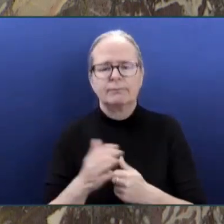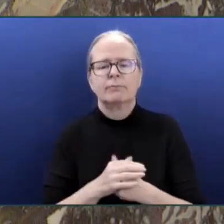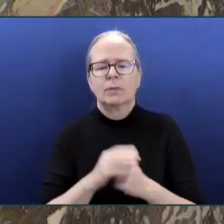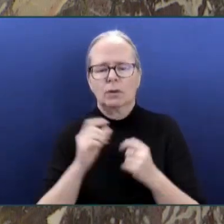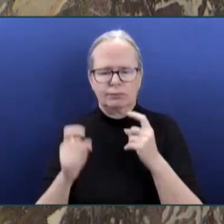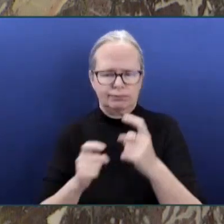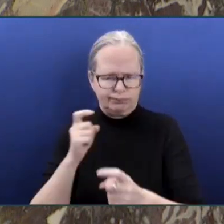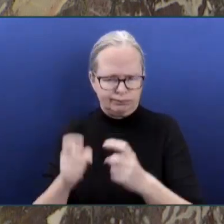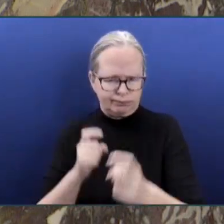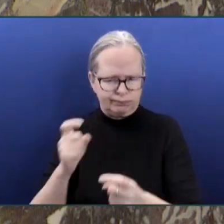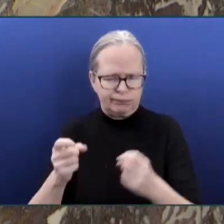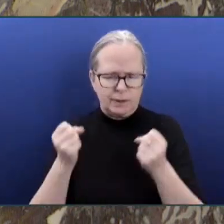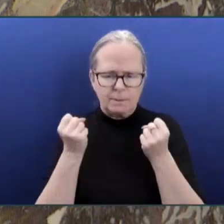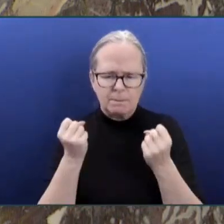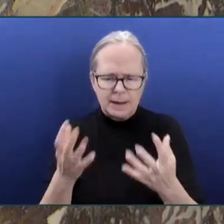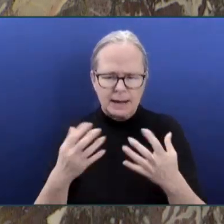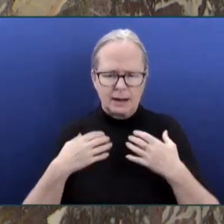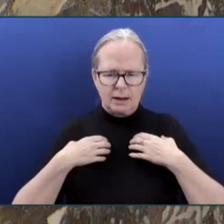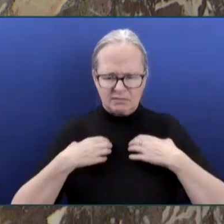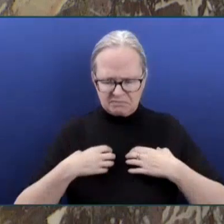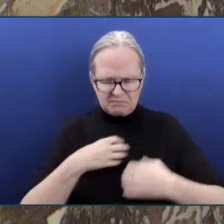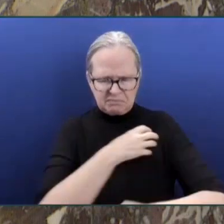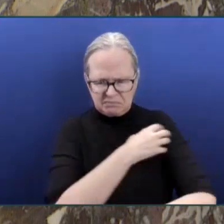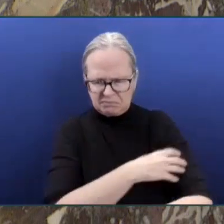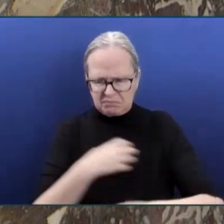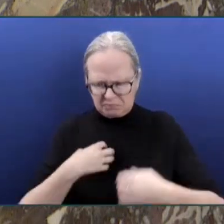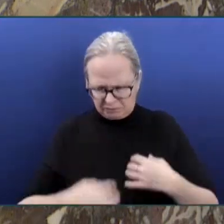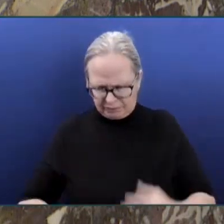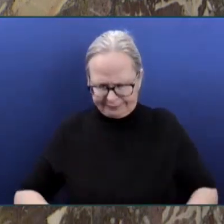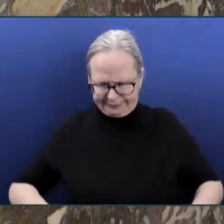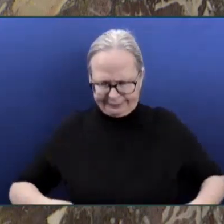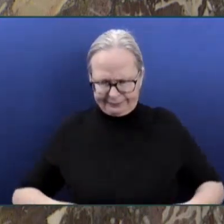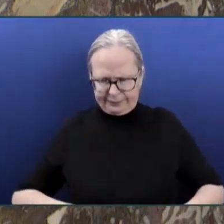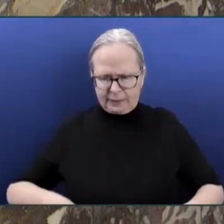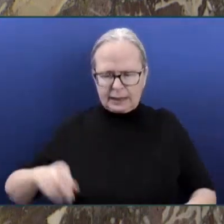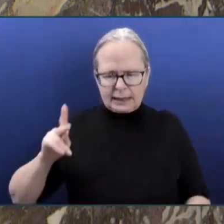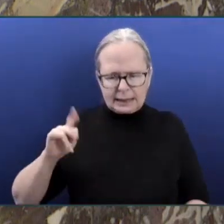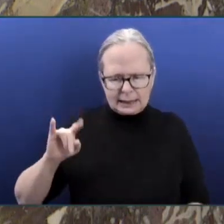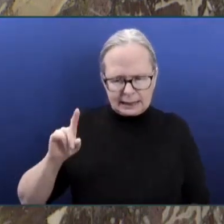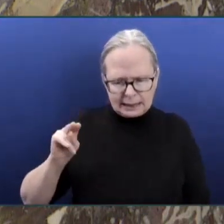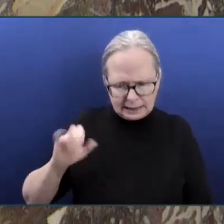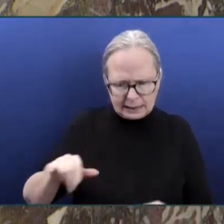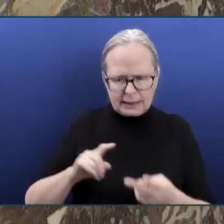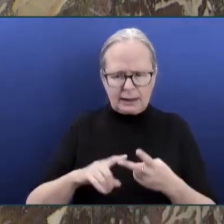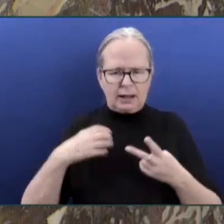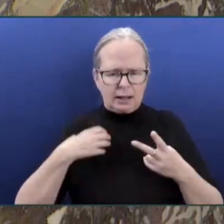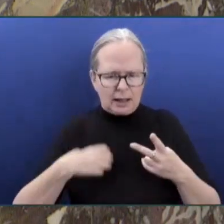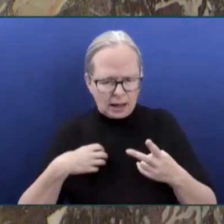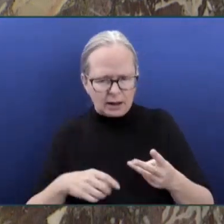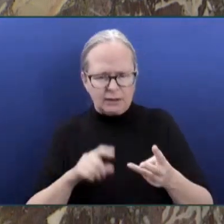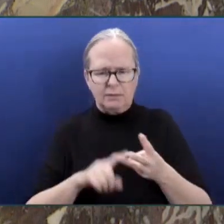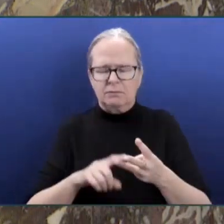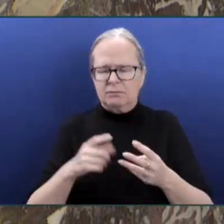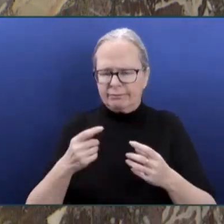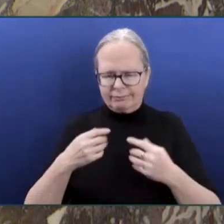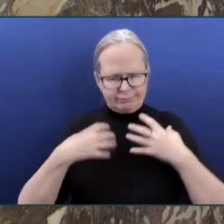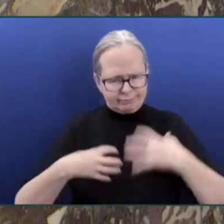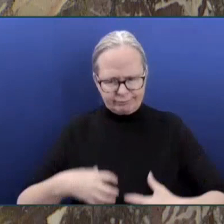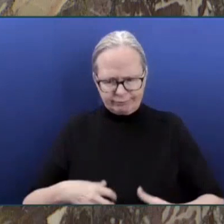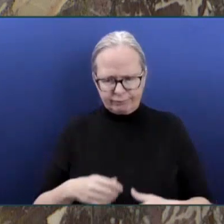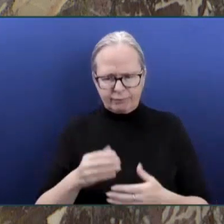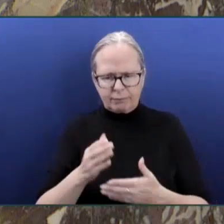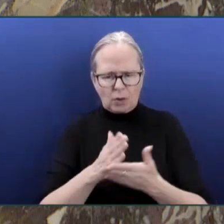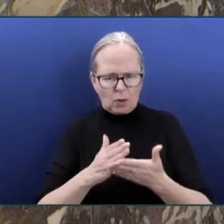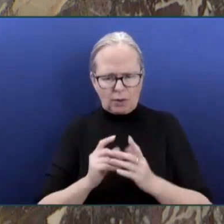54 lung and 288 kidney transplants. My brother is one of those recipients. A man who was at end